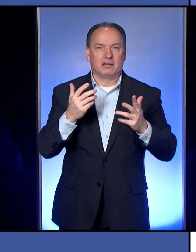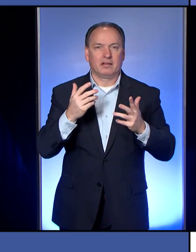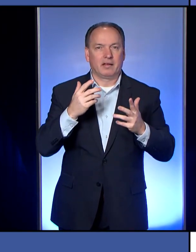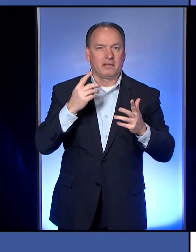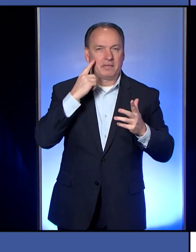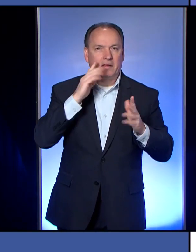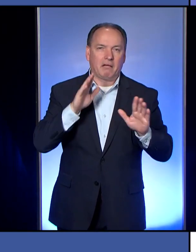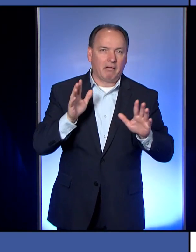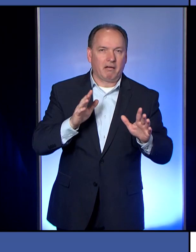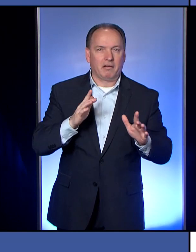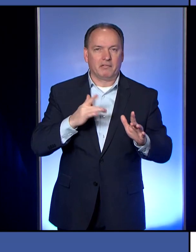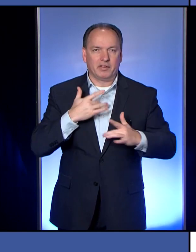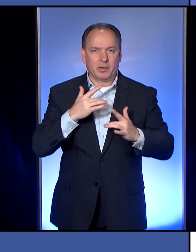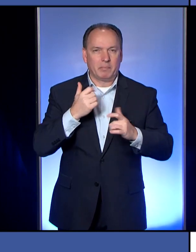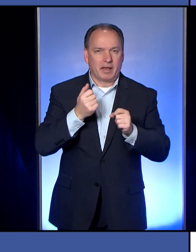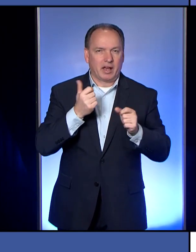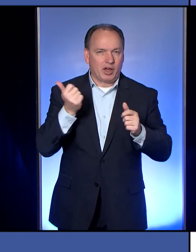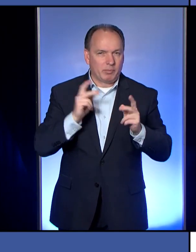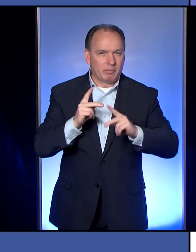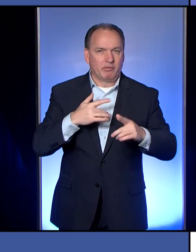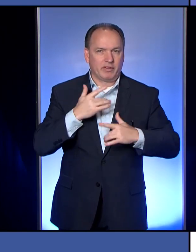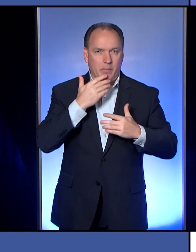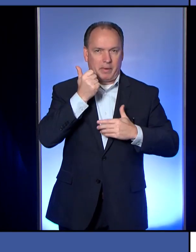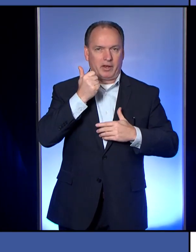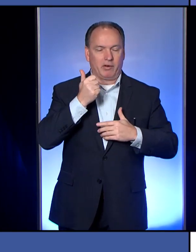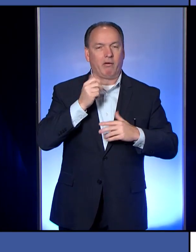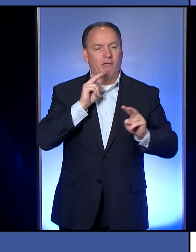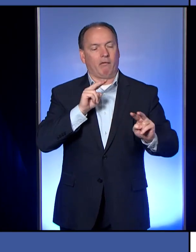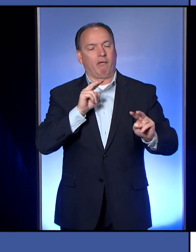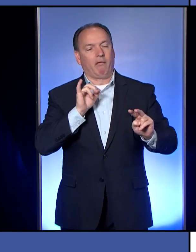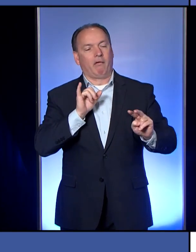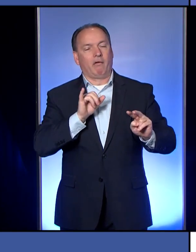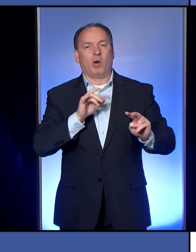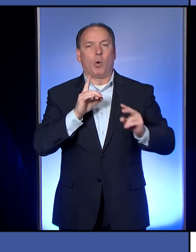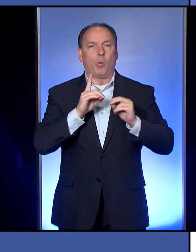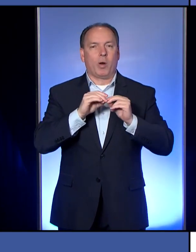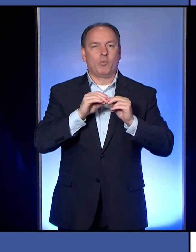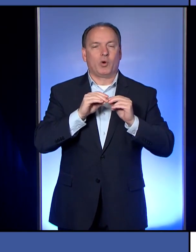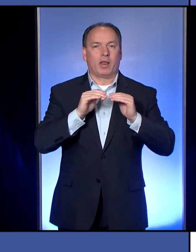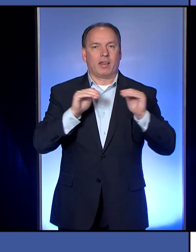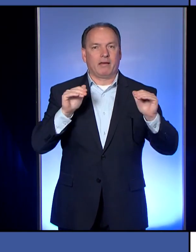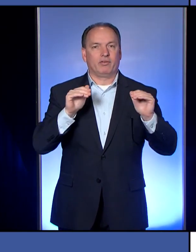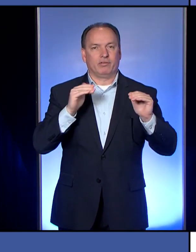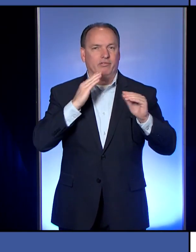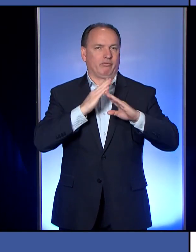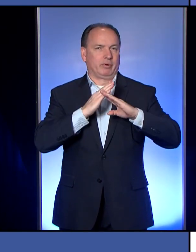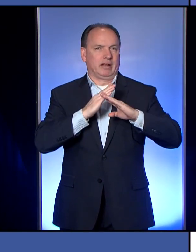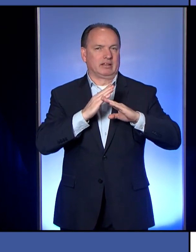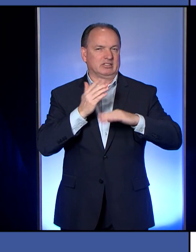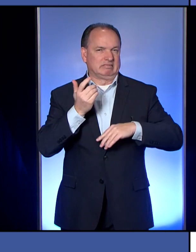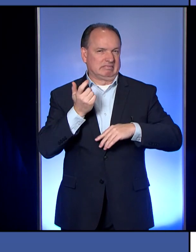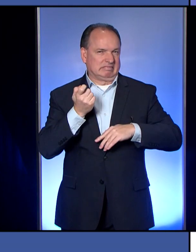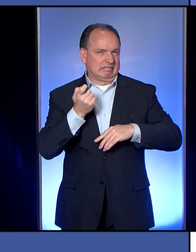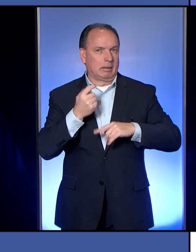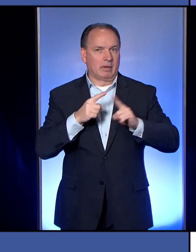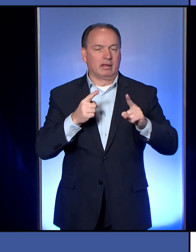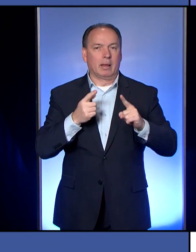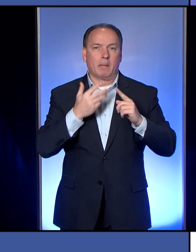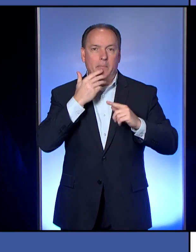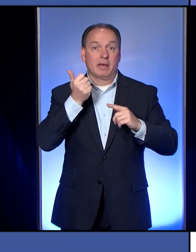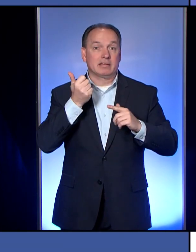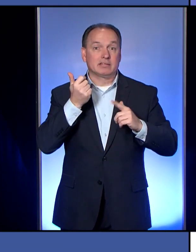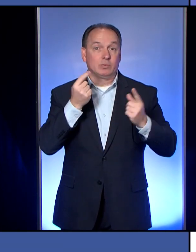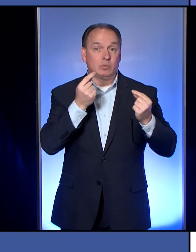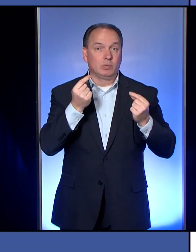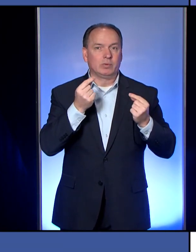mask on may feel make others feel better, make themselves feel better. And just one more layer of slight protection. But again, the best thing we can do is stay